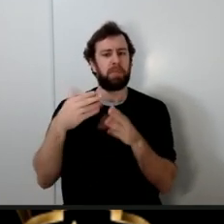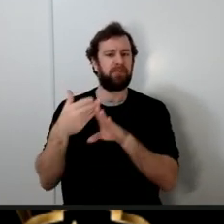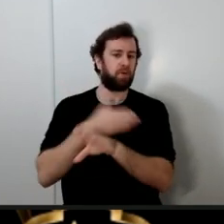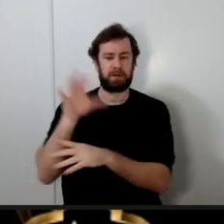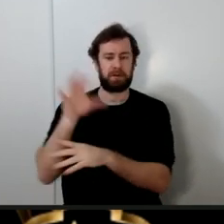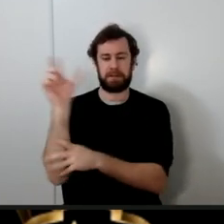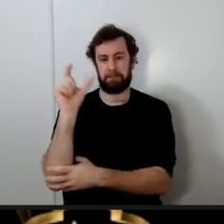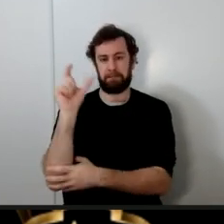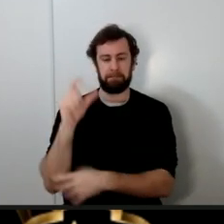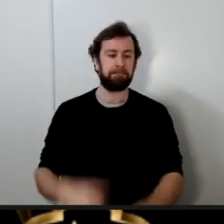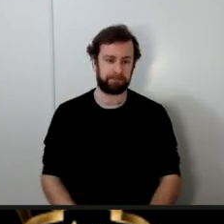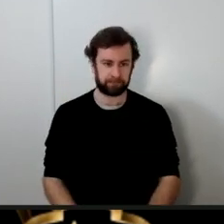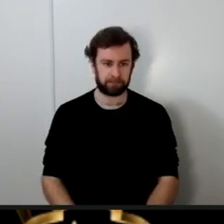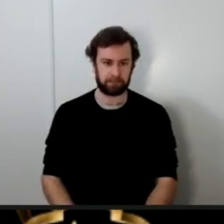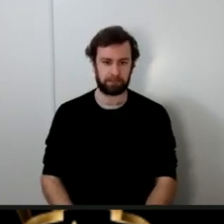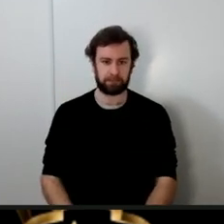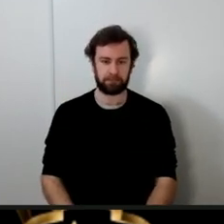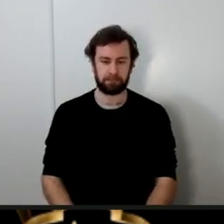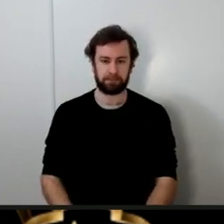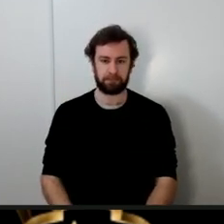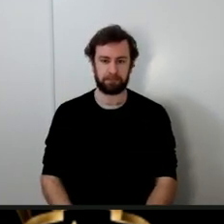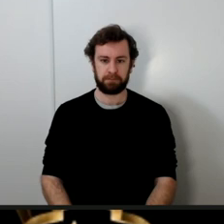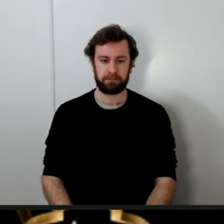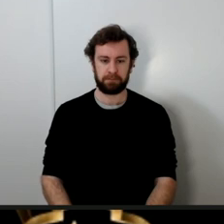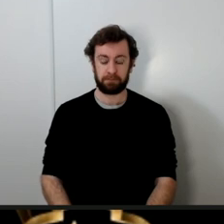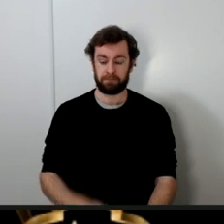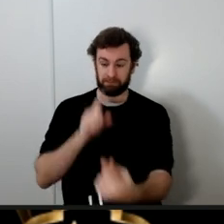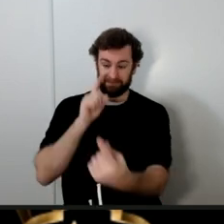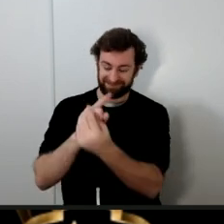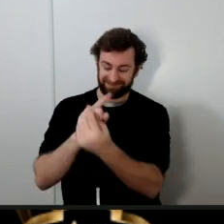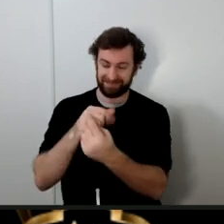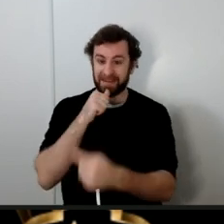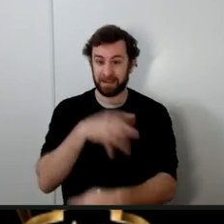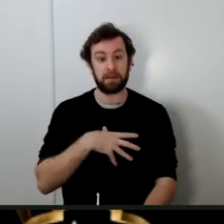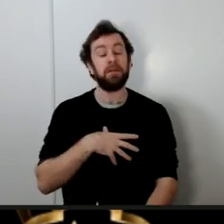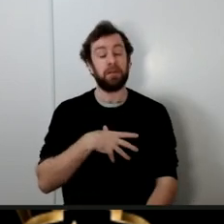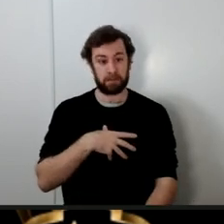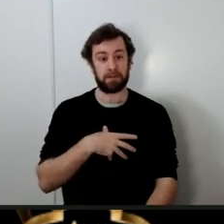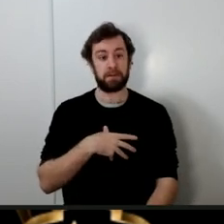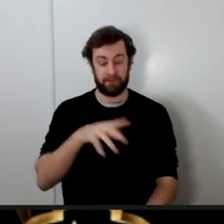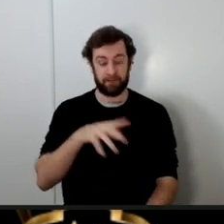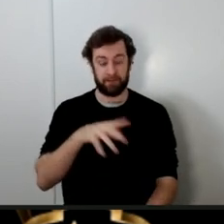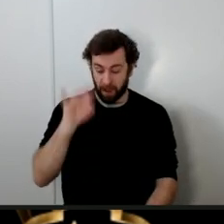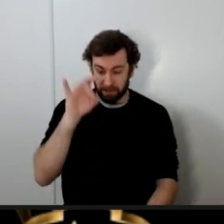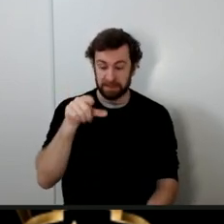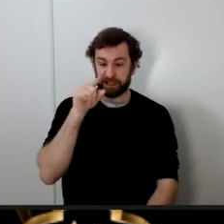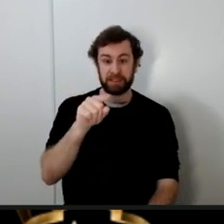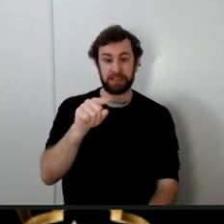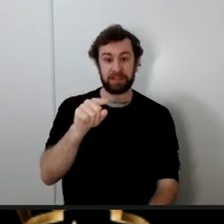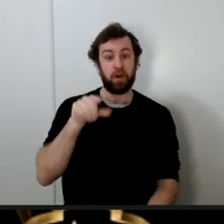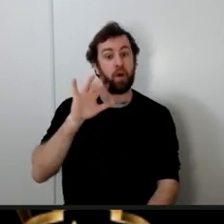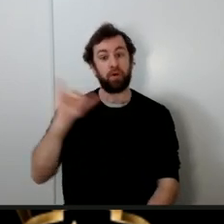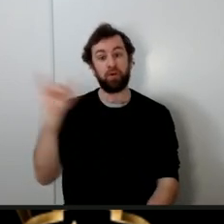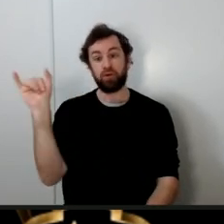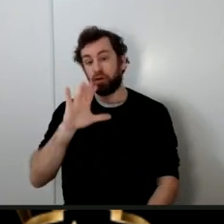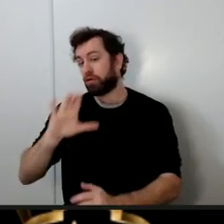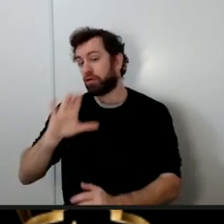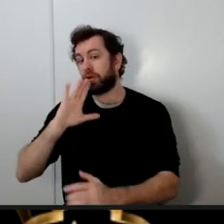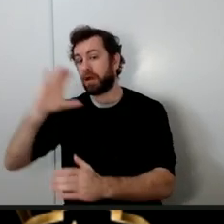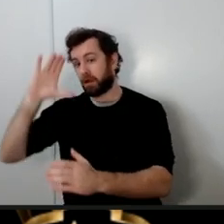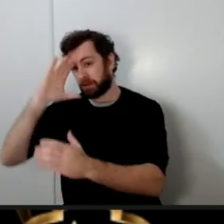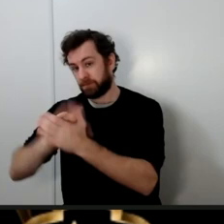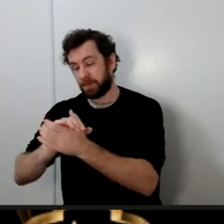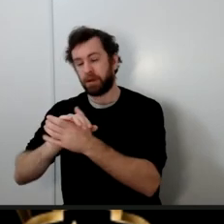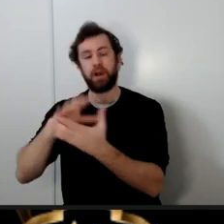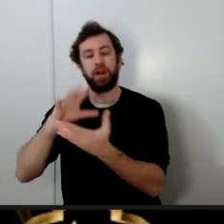he goes to his sister and he discovers that she and her husband are learning the holy